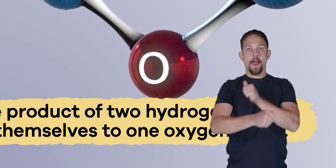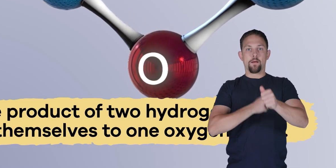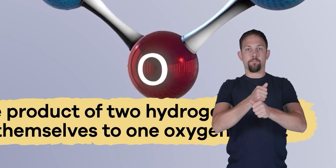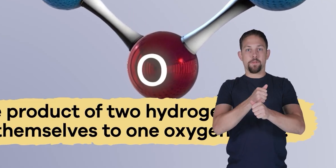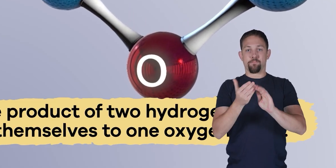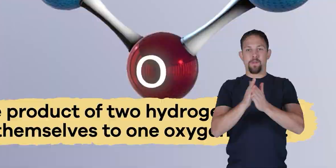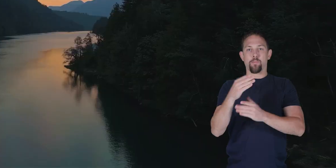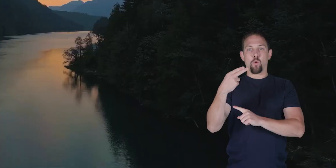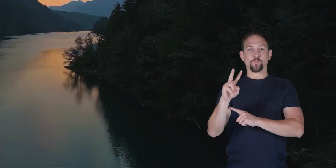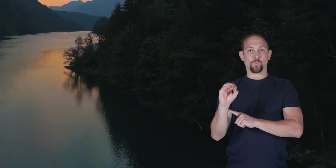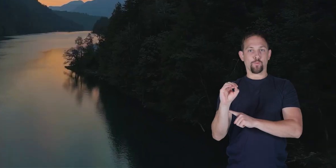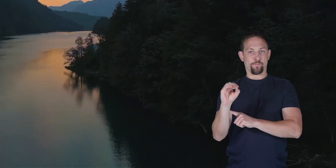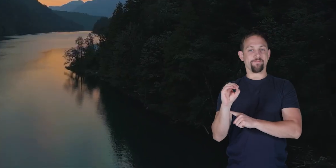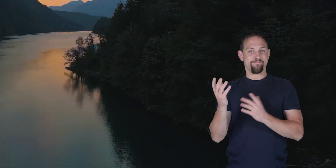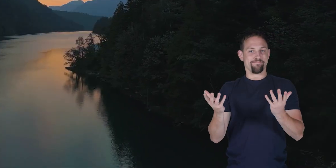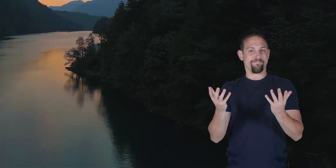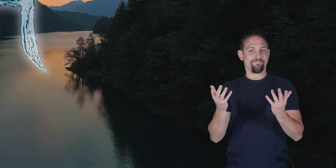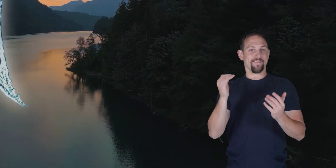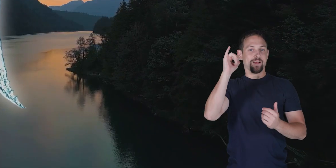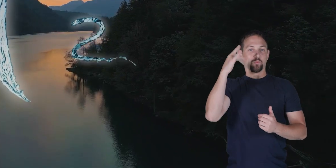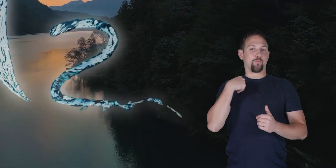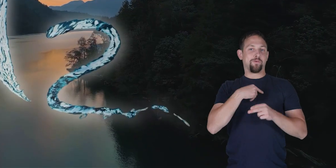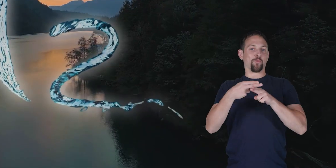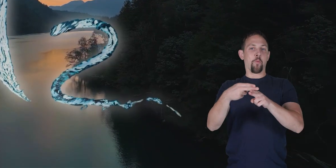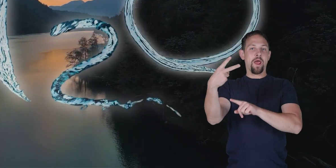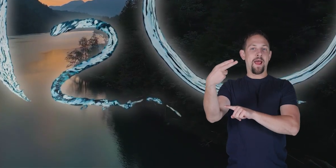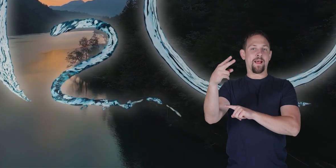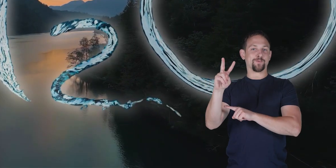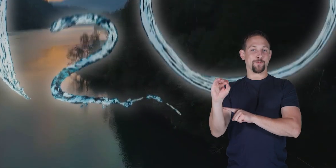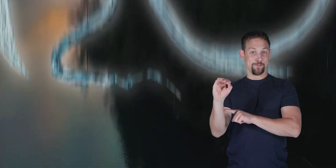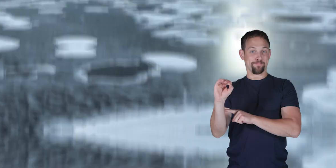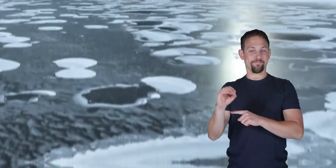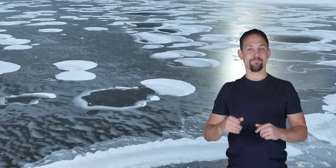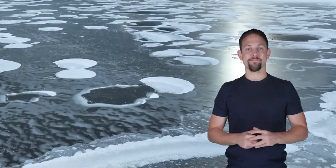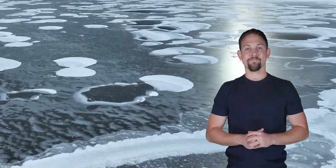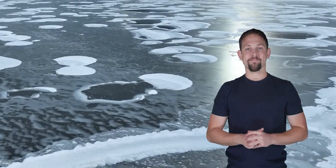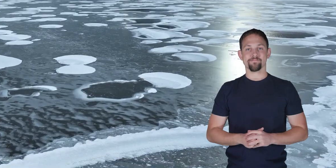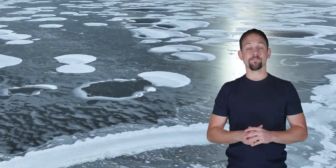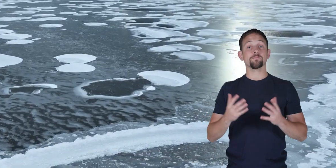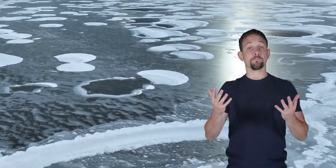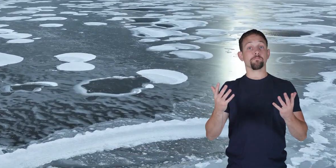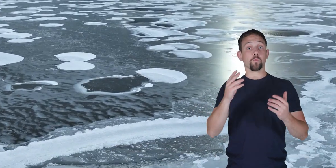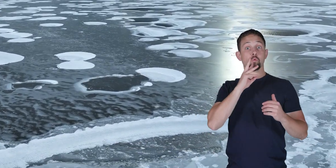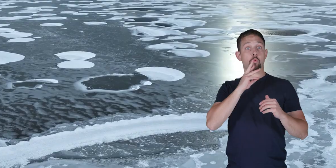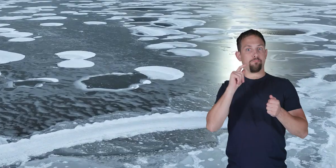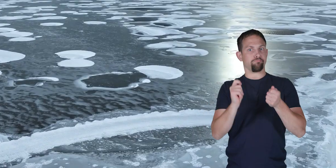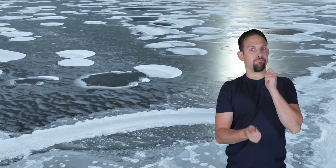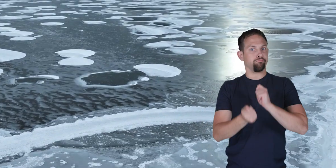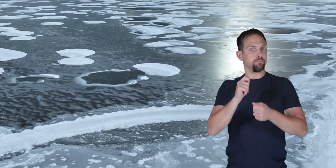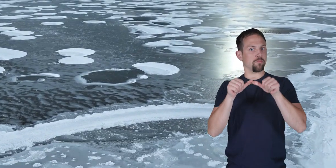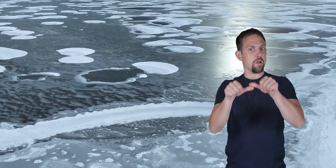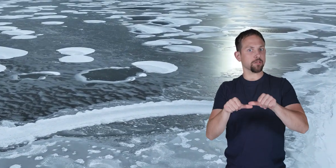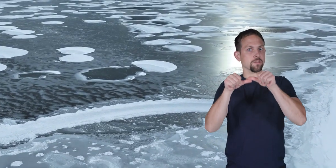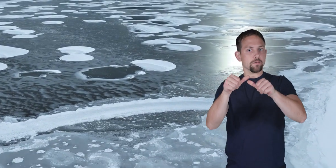atom that is why we call it h2o in nature the state of water